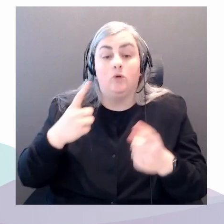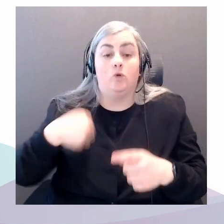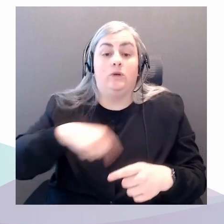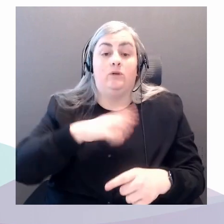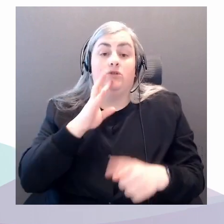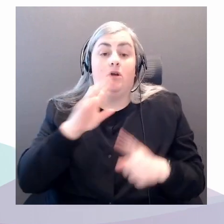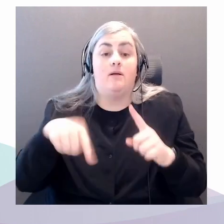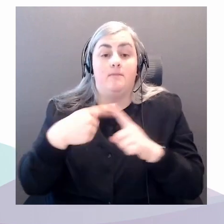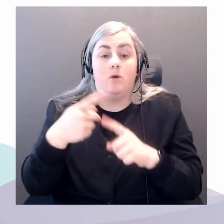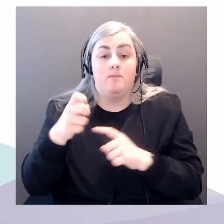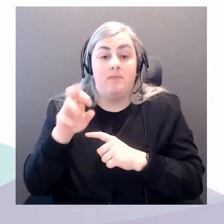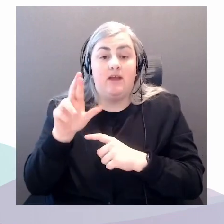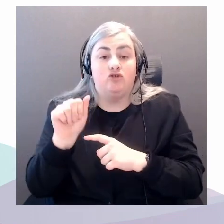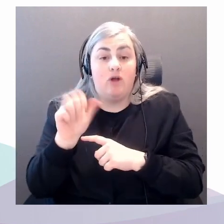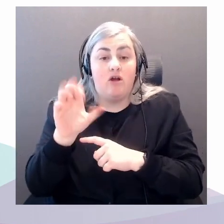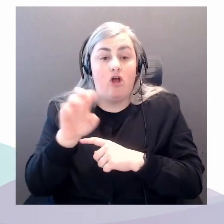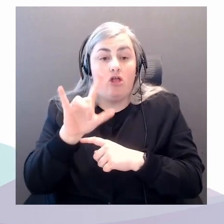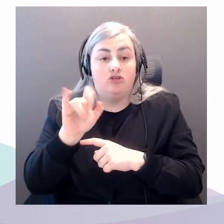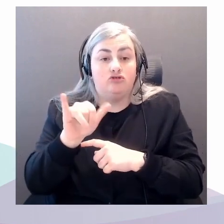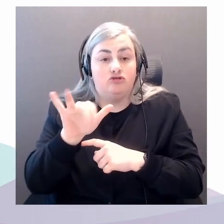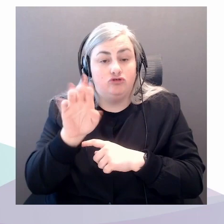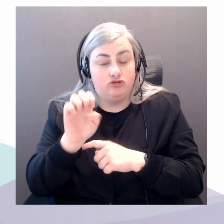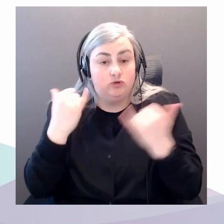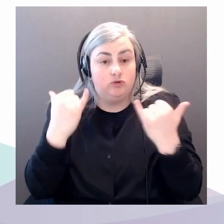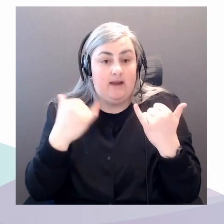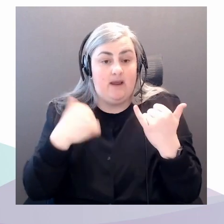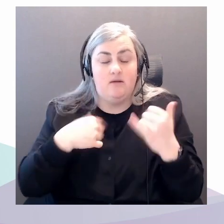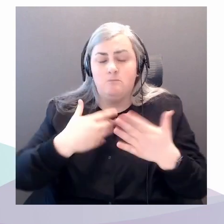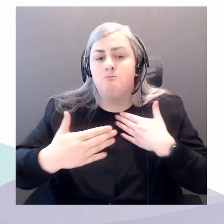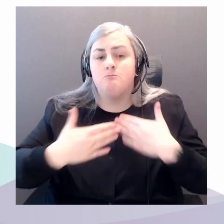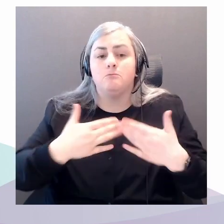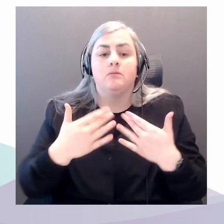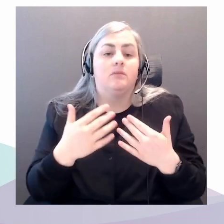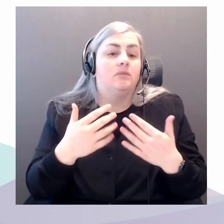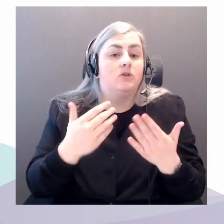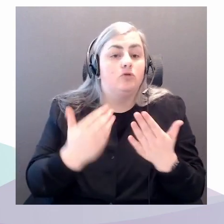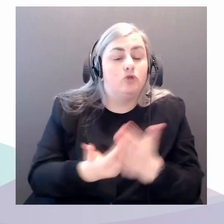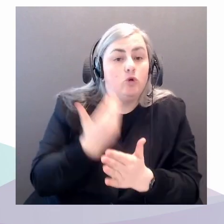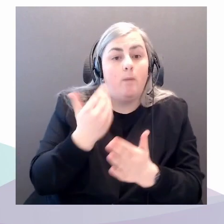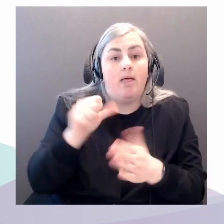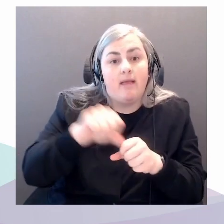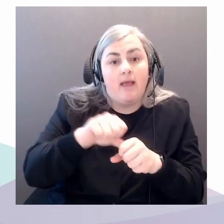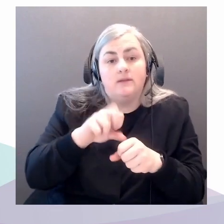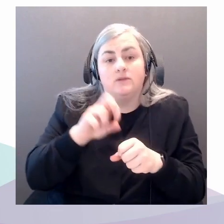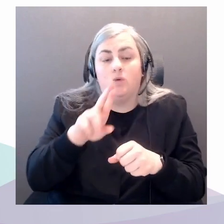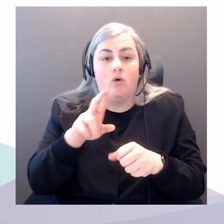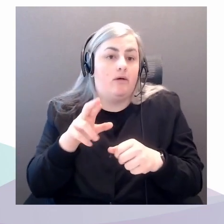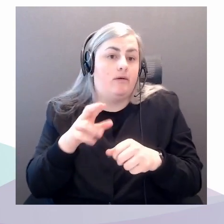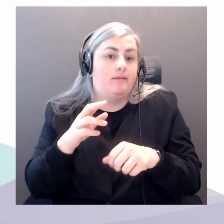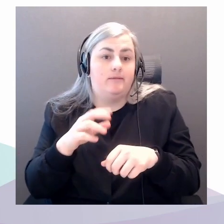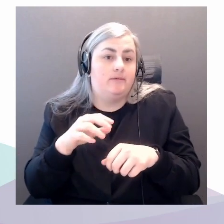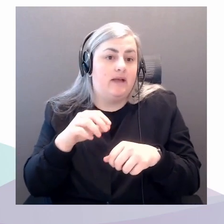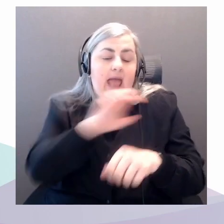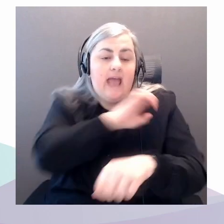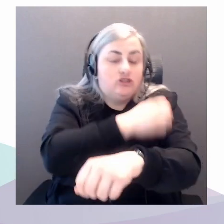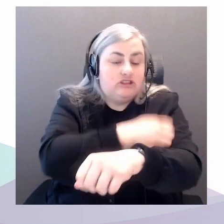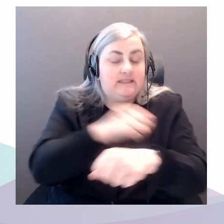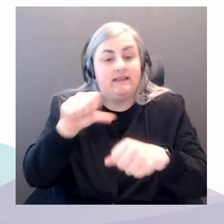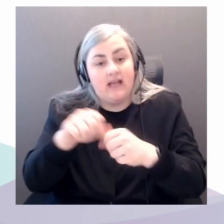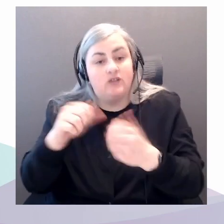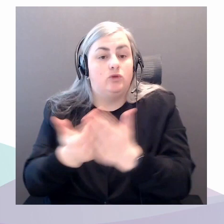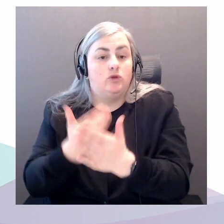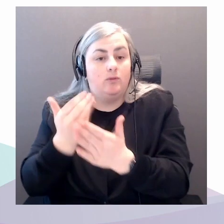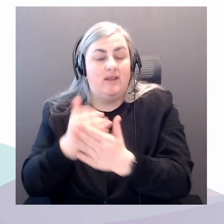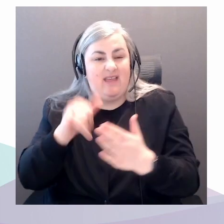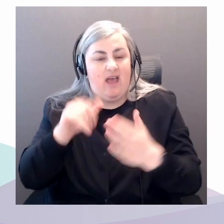they are oil and gas or renewables, all energy projects happen on the land. It's with this awareness that my colleague Imra Zeeman and I